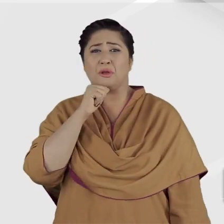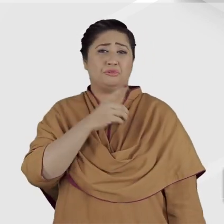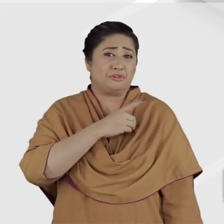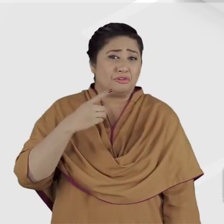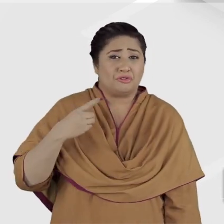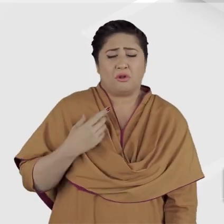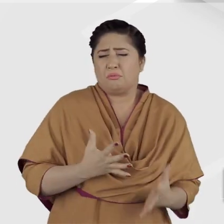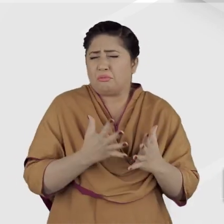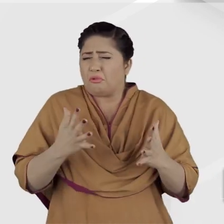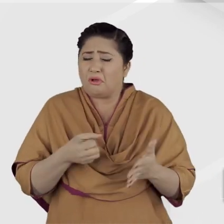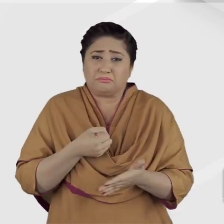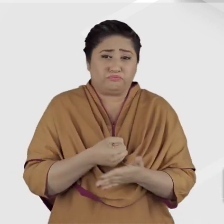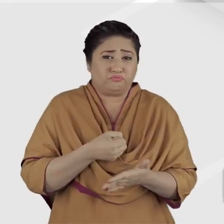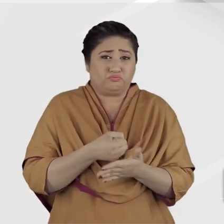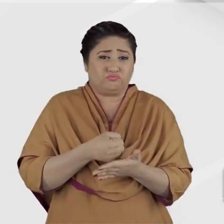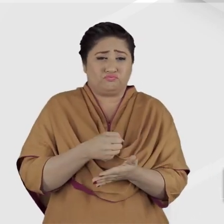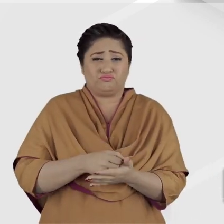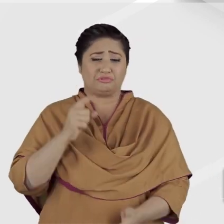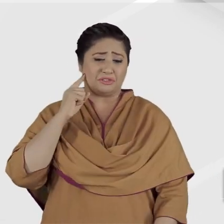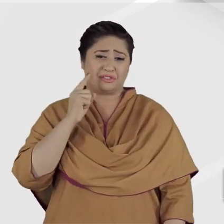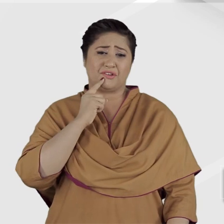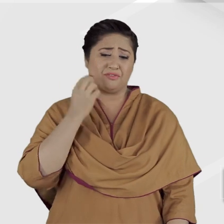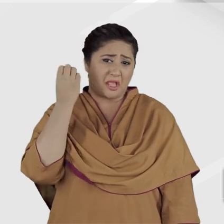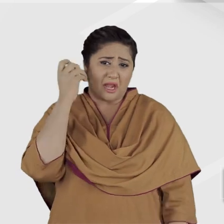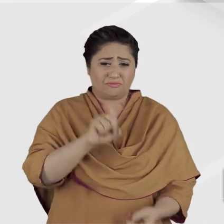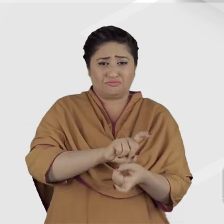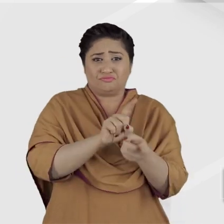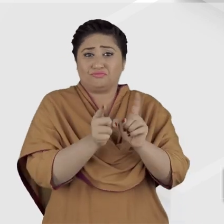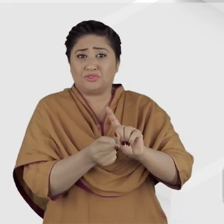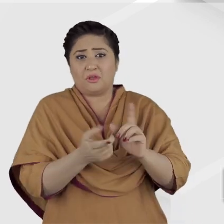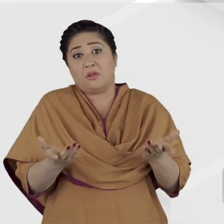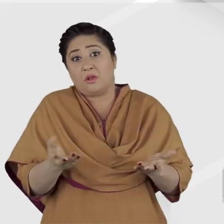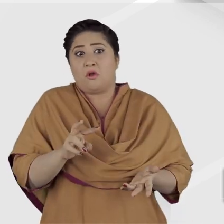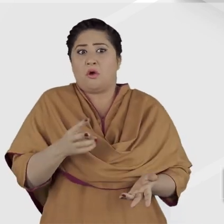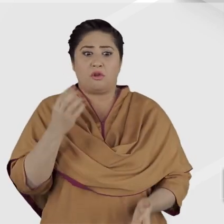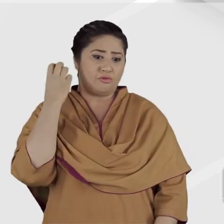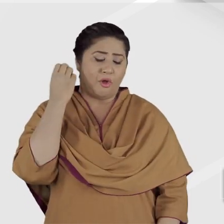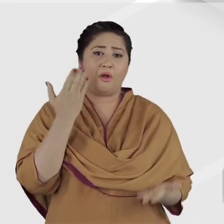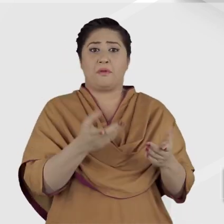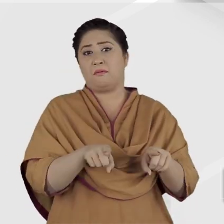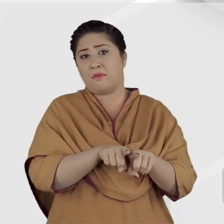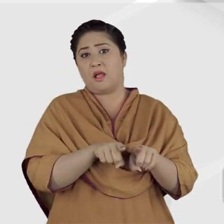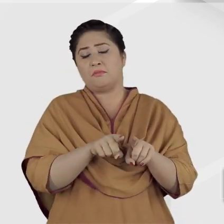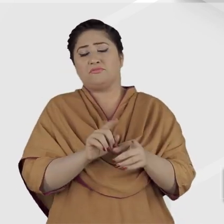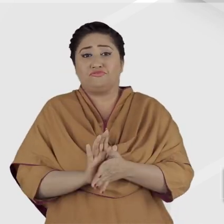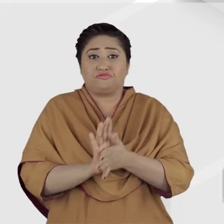parents and doctors work hard to make their children un-deaf, or so-called normal,